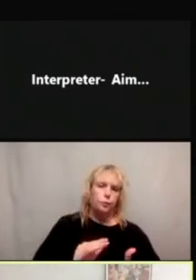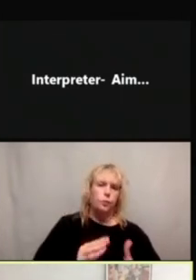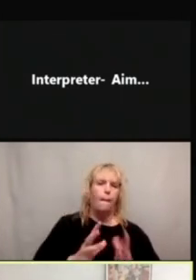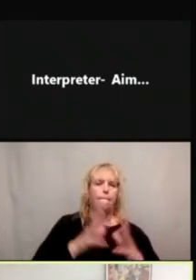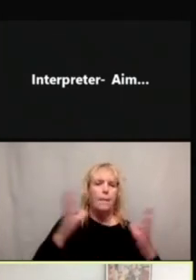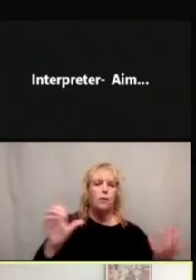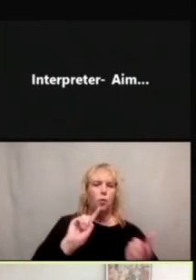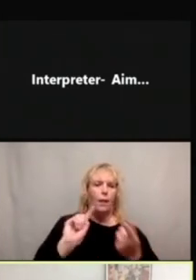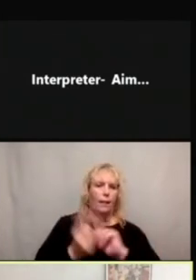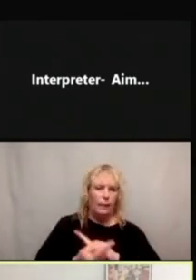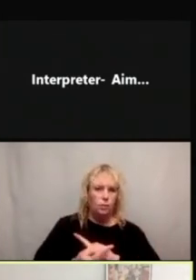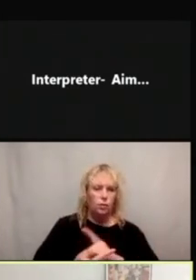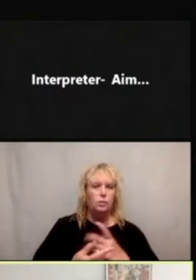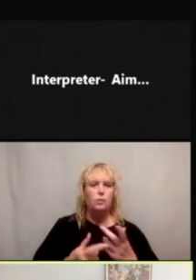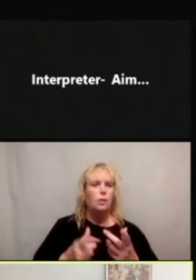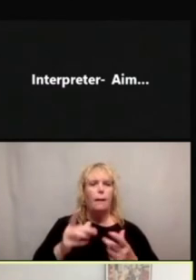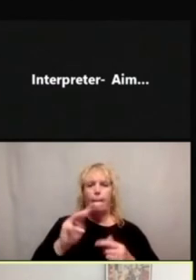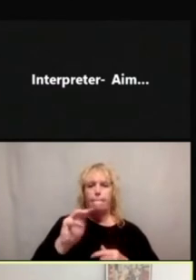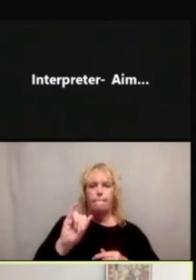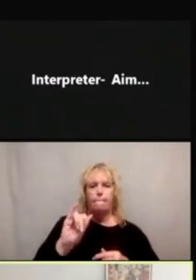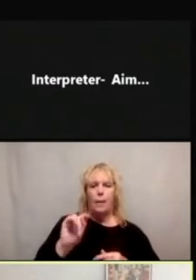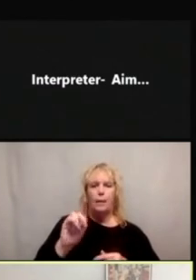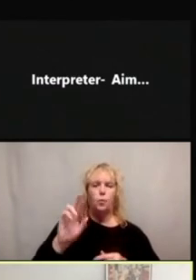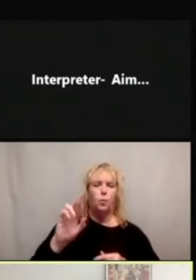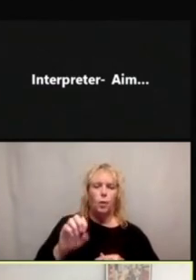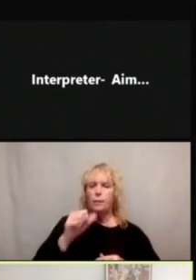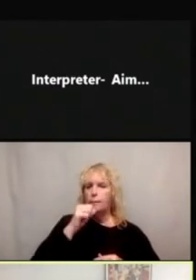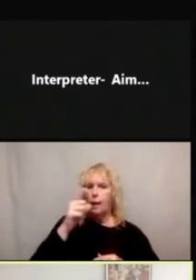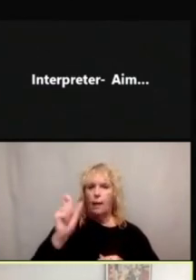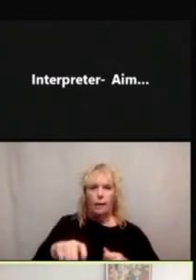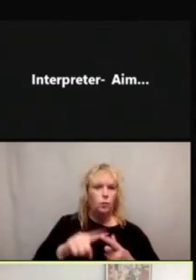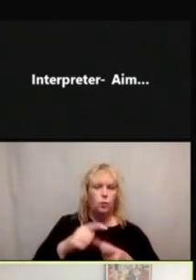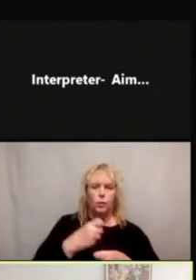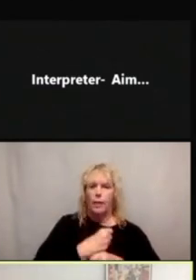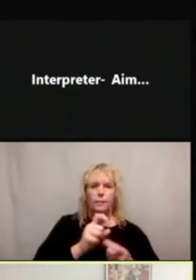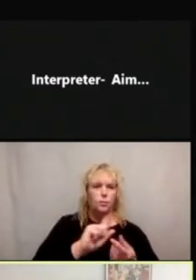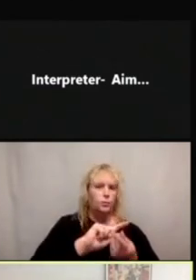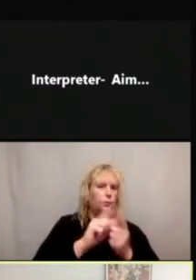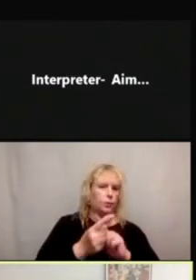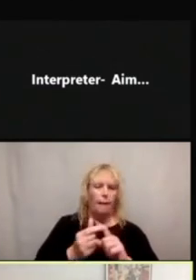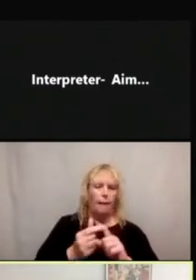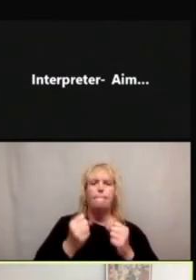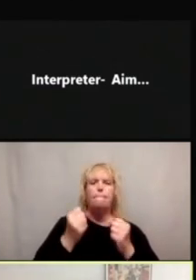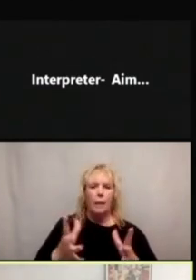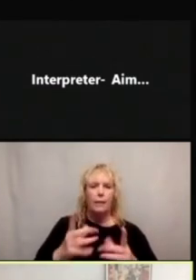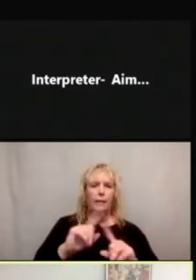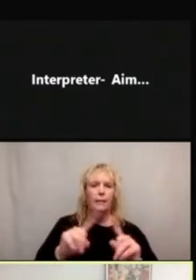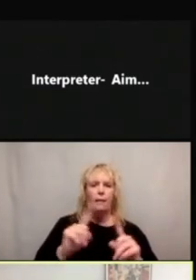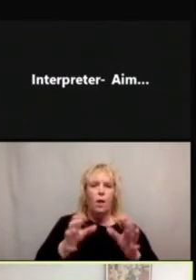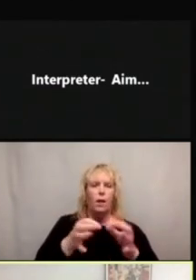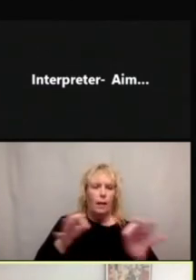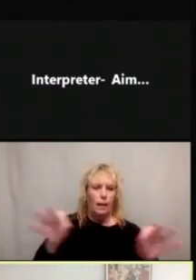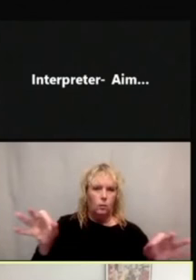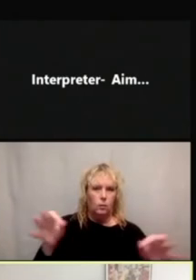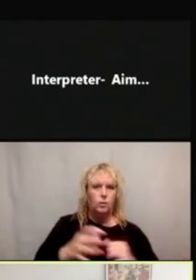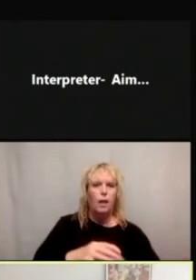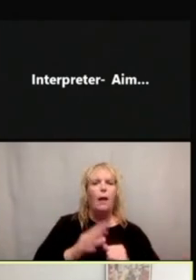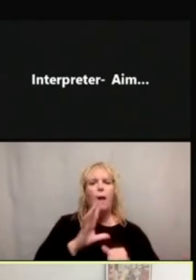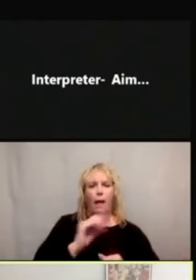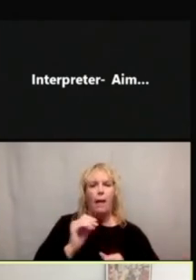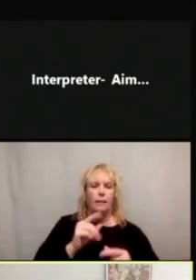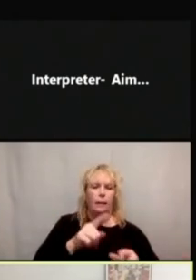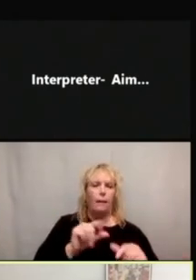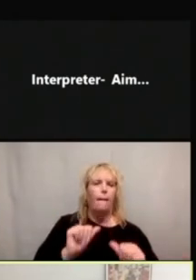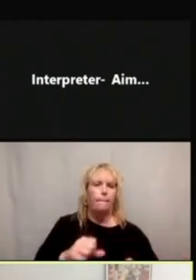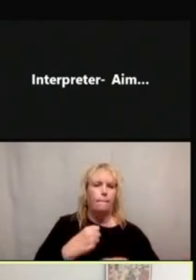efforts so that MITRE didn't have to translate the descriptions into as many languages and made the symptom descriptions more